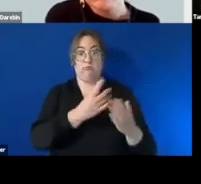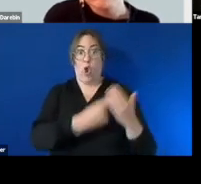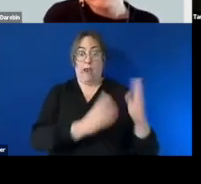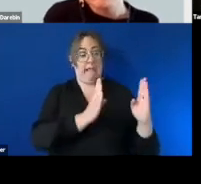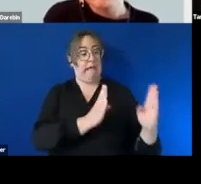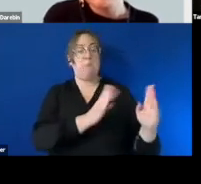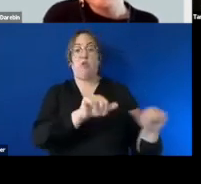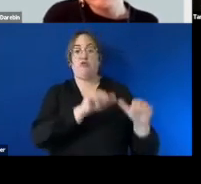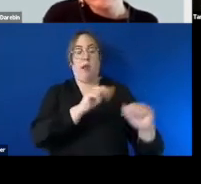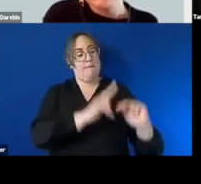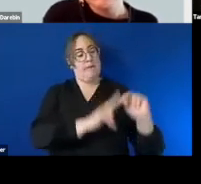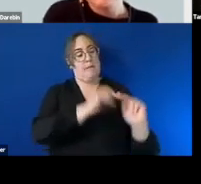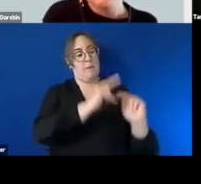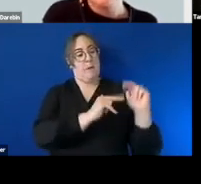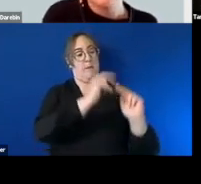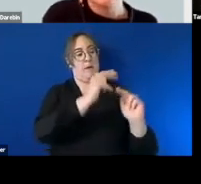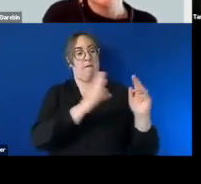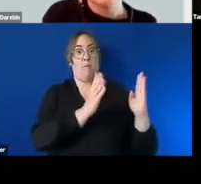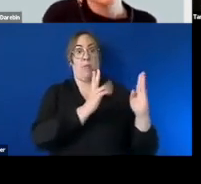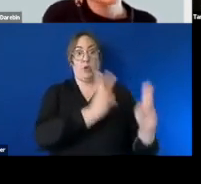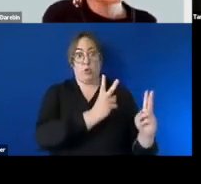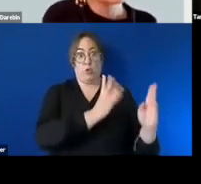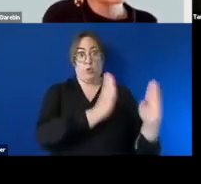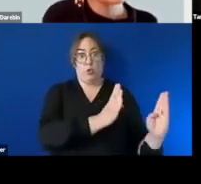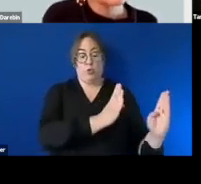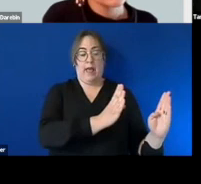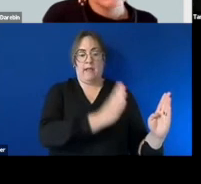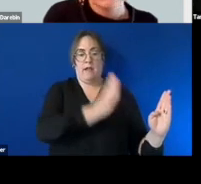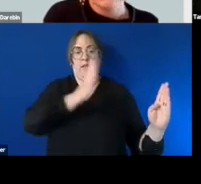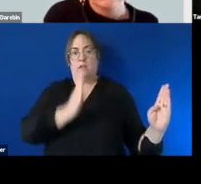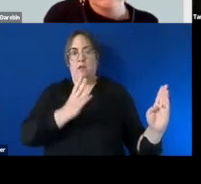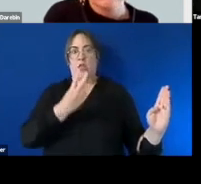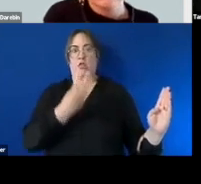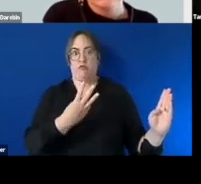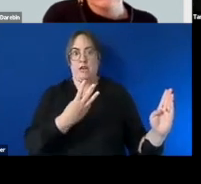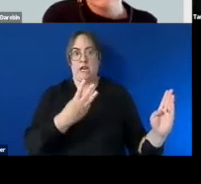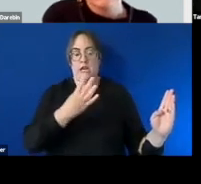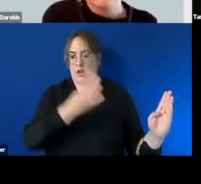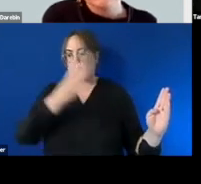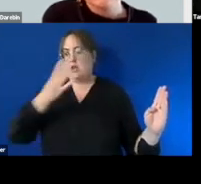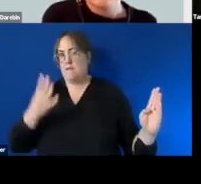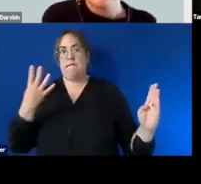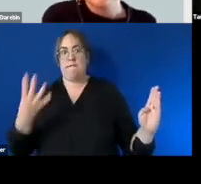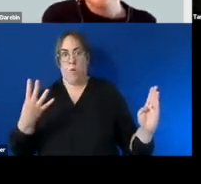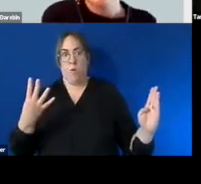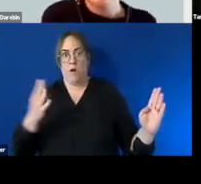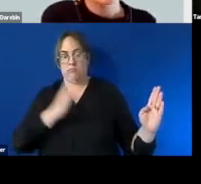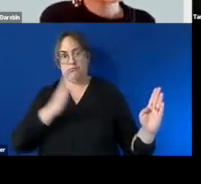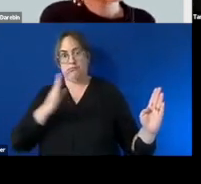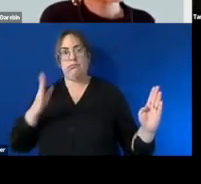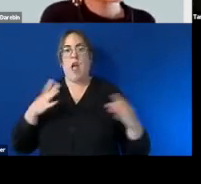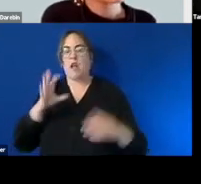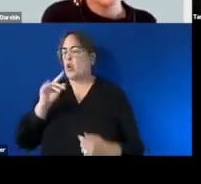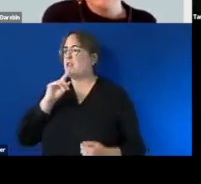and then build on them and and build those enthusiasms instead of going well you